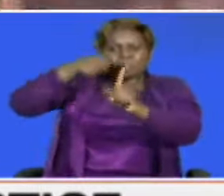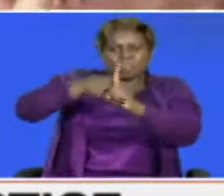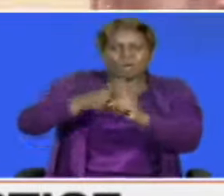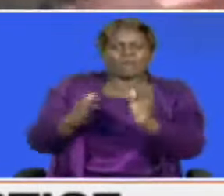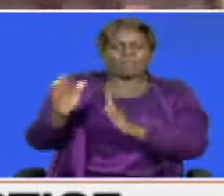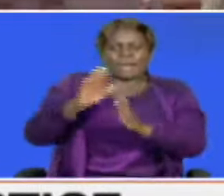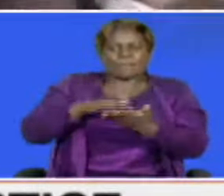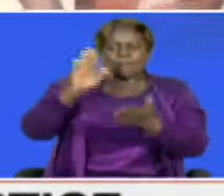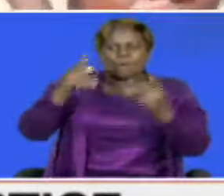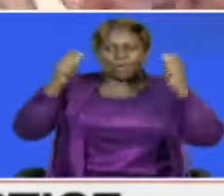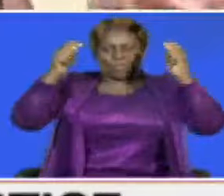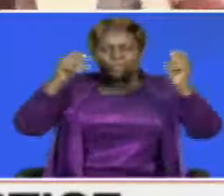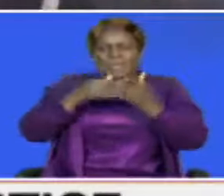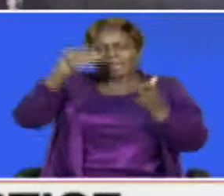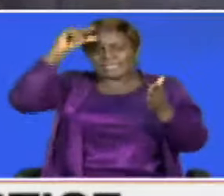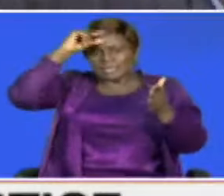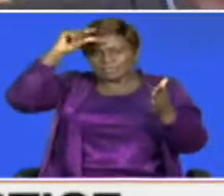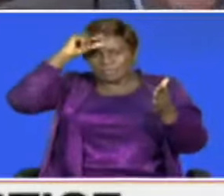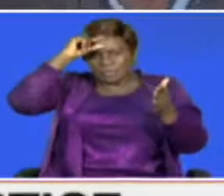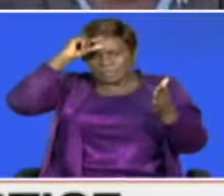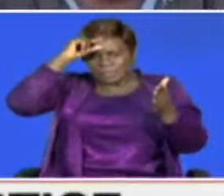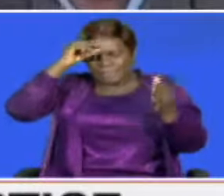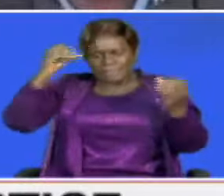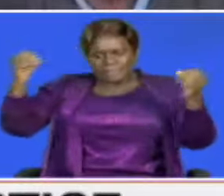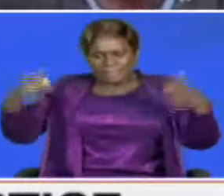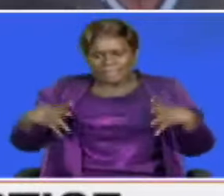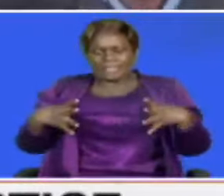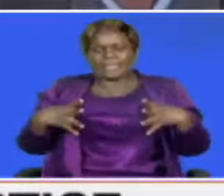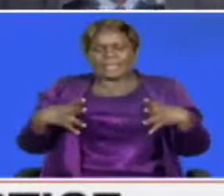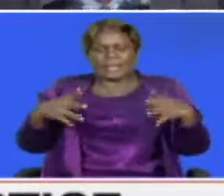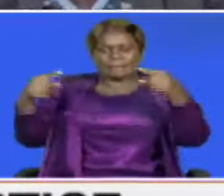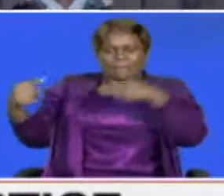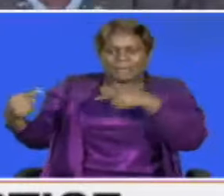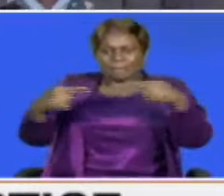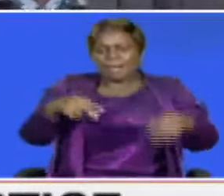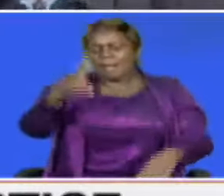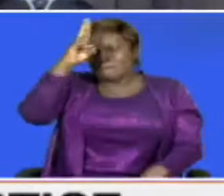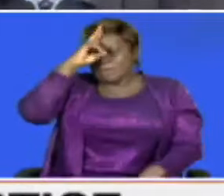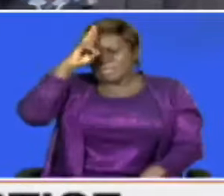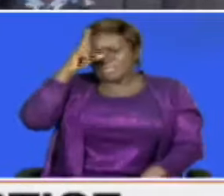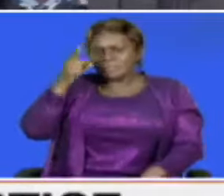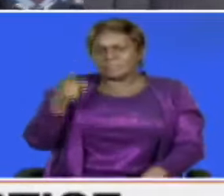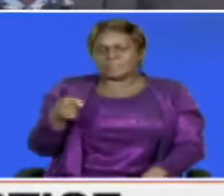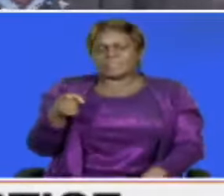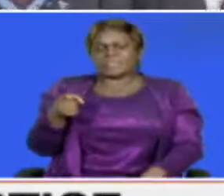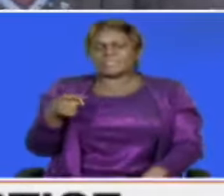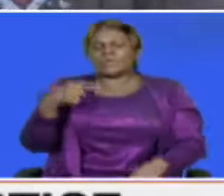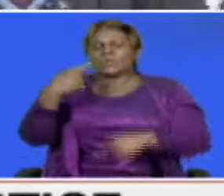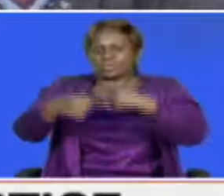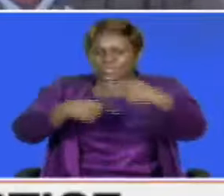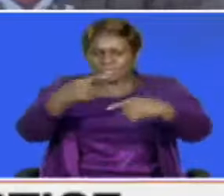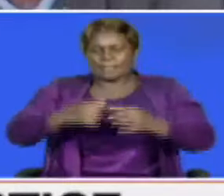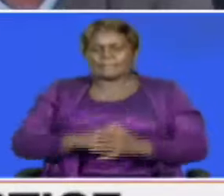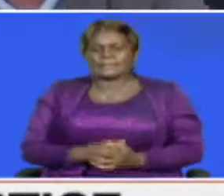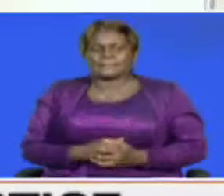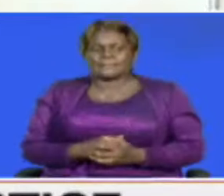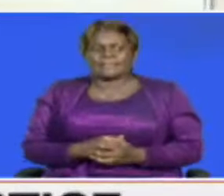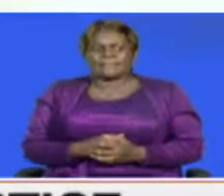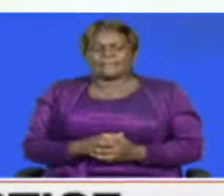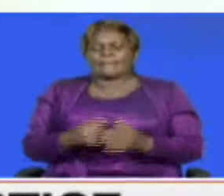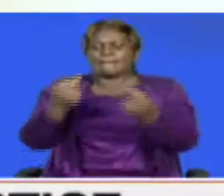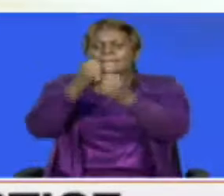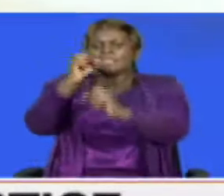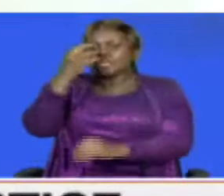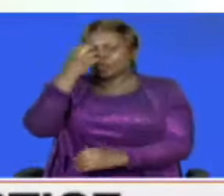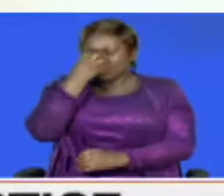they plan more protests against the government, it is obvious that the confrontation with the security agents will still be at play. And with President